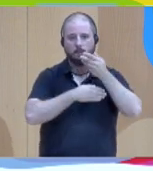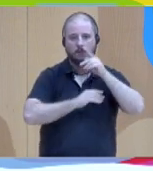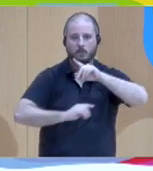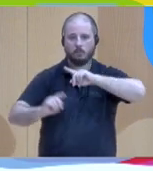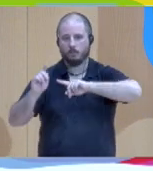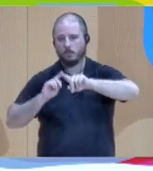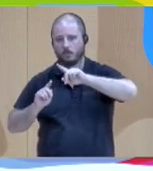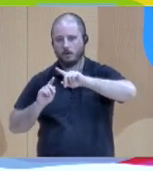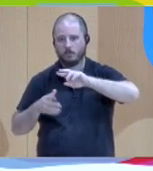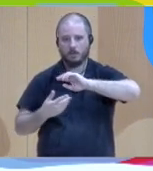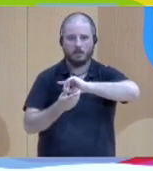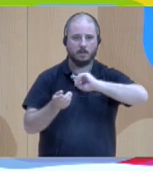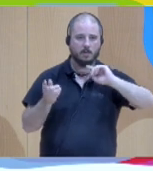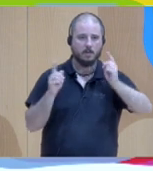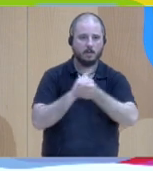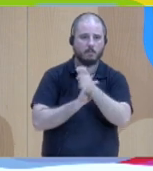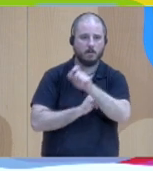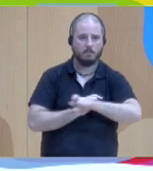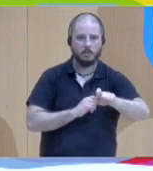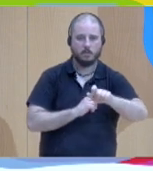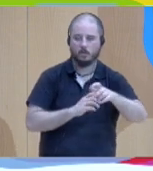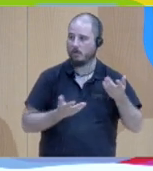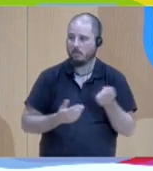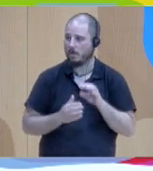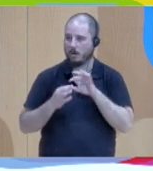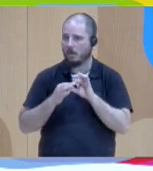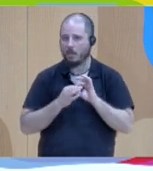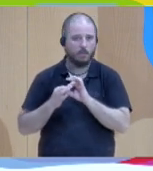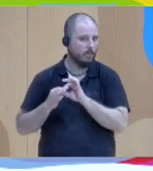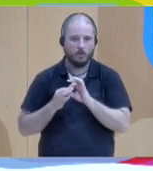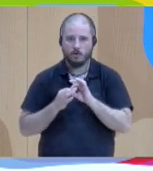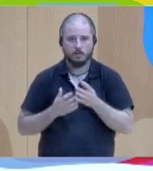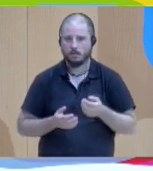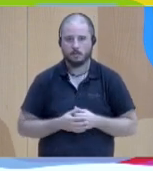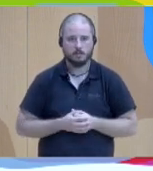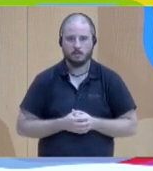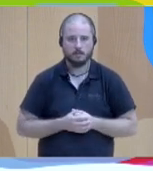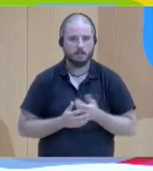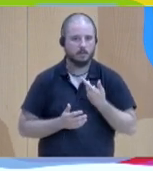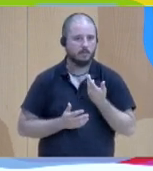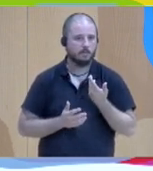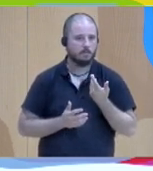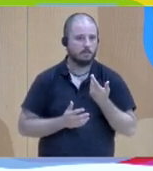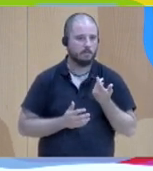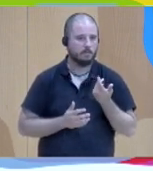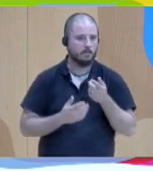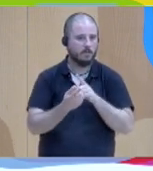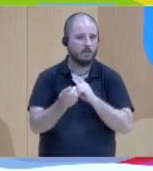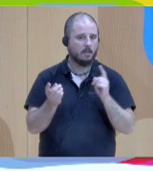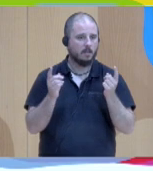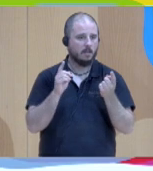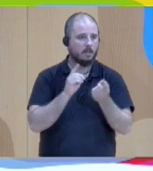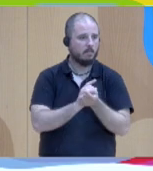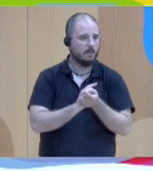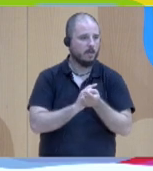not about relationships not about changing your own actions